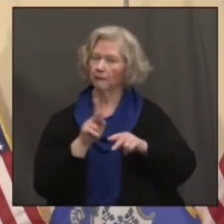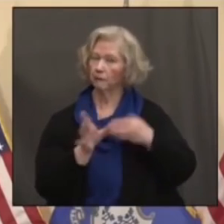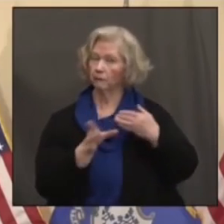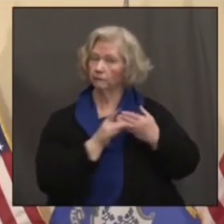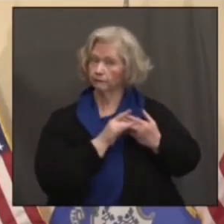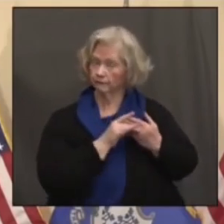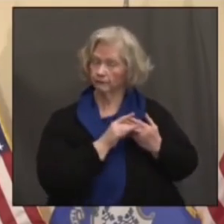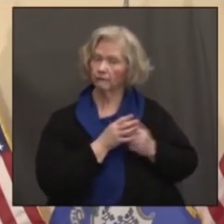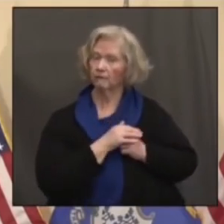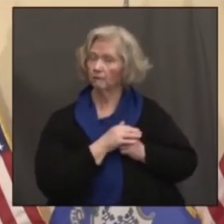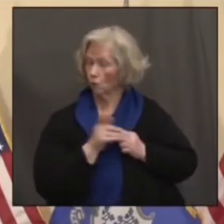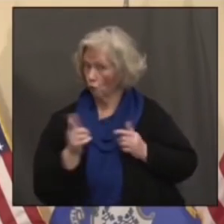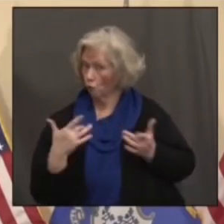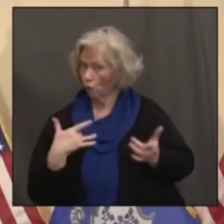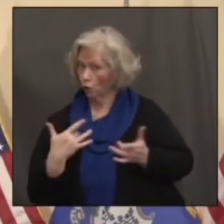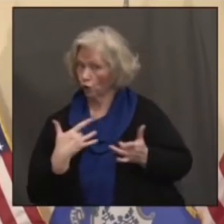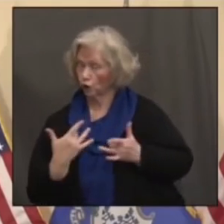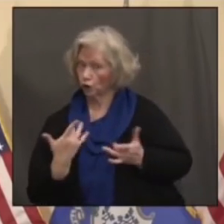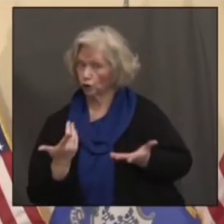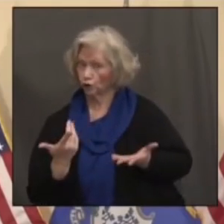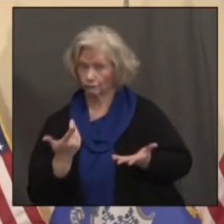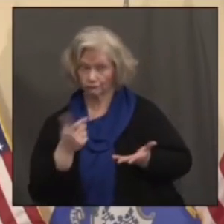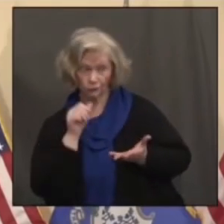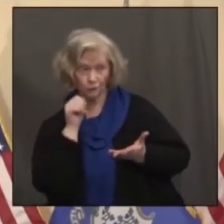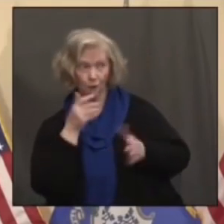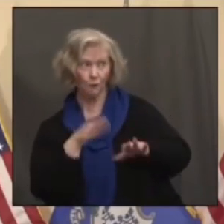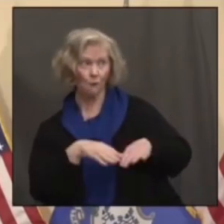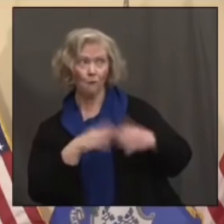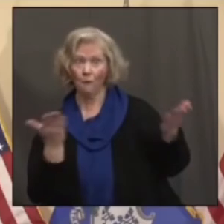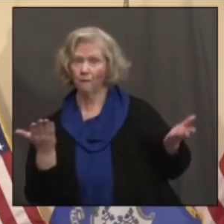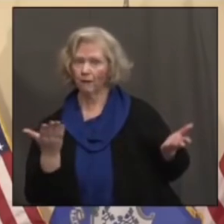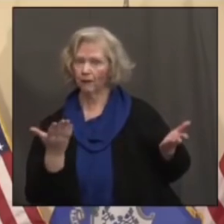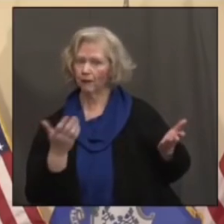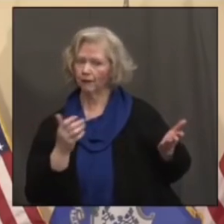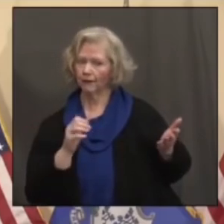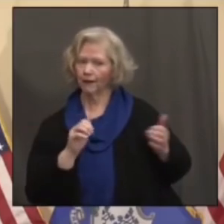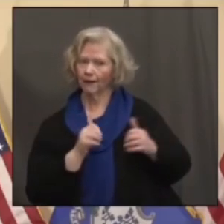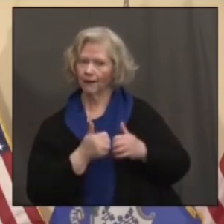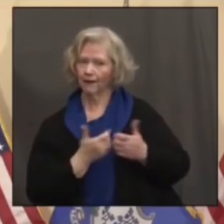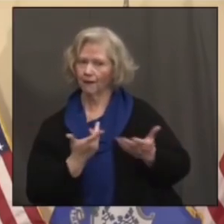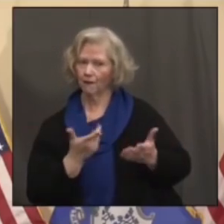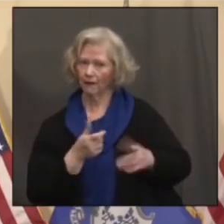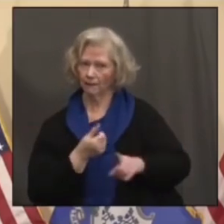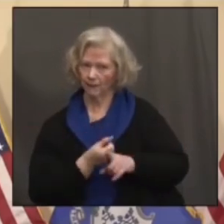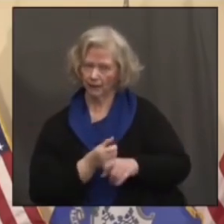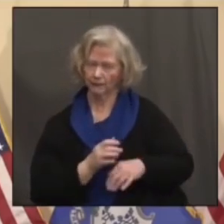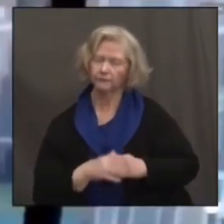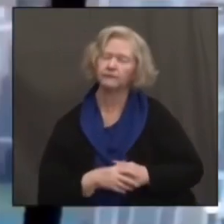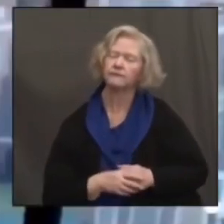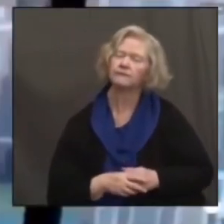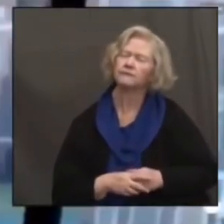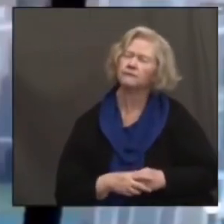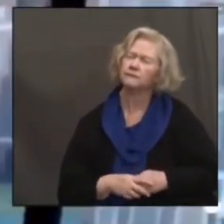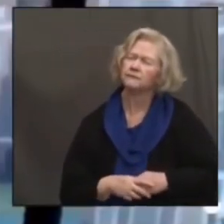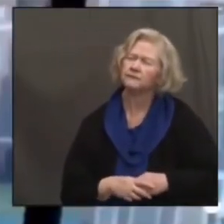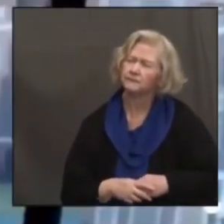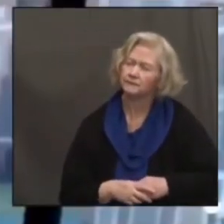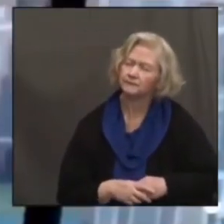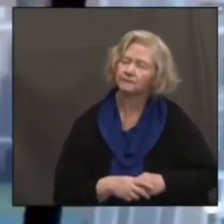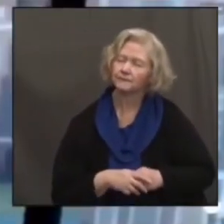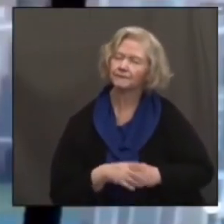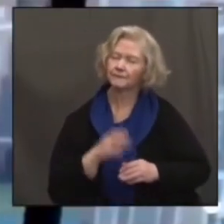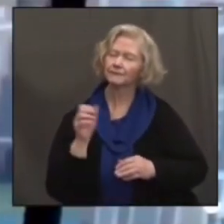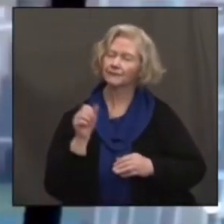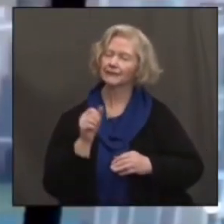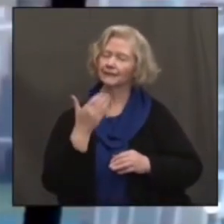lifting capacity limits tomorrow and how does the vaccine play into this? Yeah, so we've seen that trend.